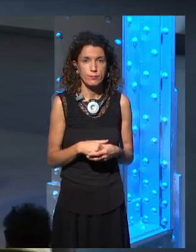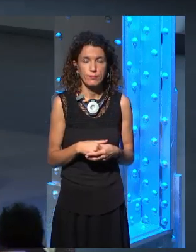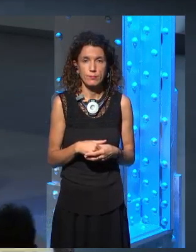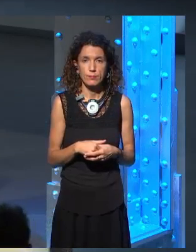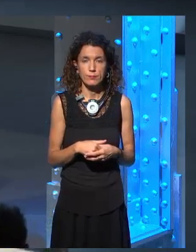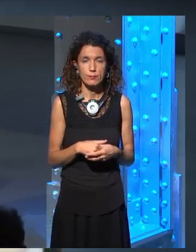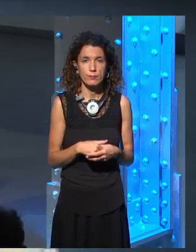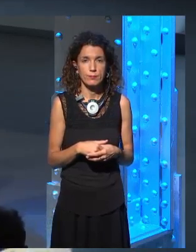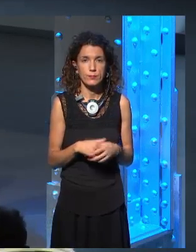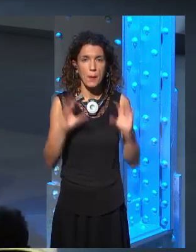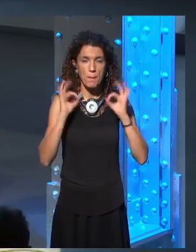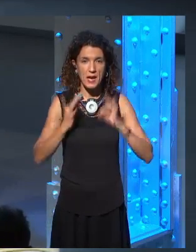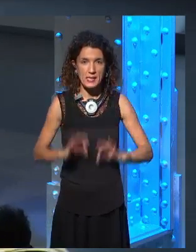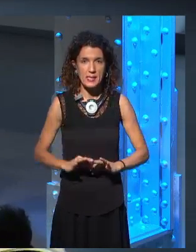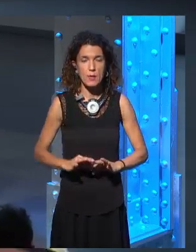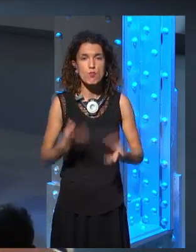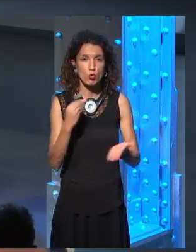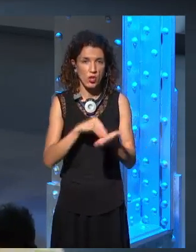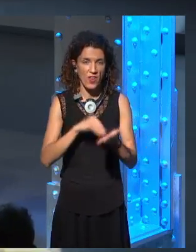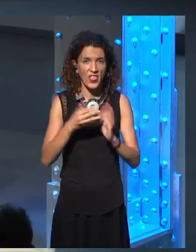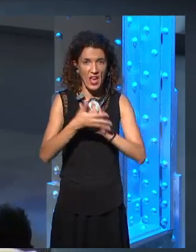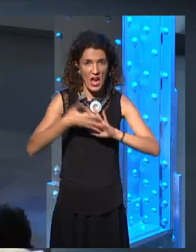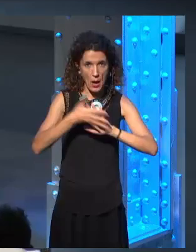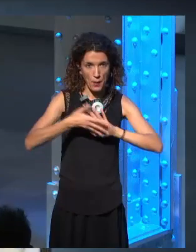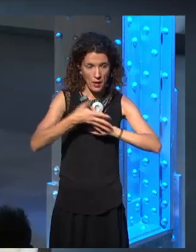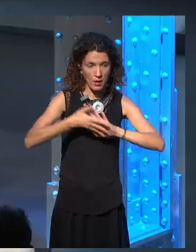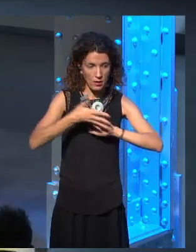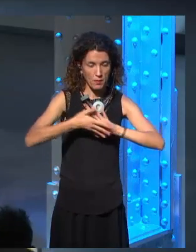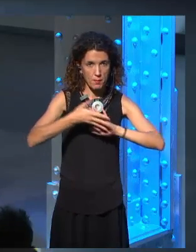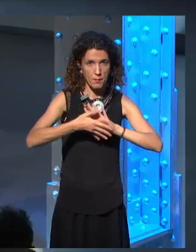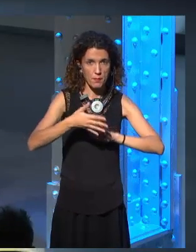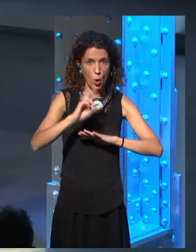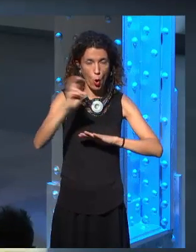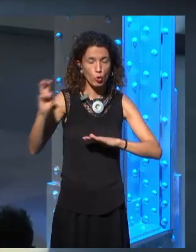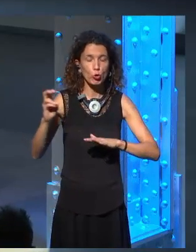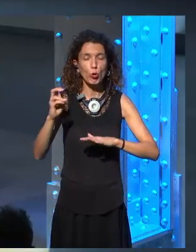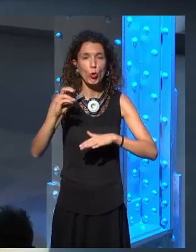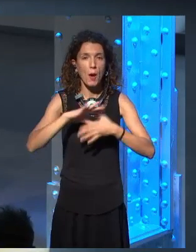maesters and their works, and we invented a lot of the names and a lot of the titles. Um,